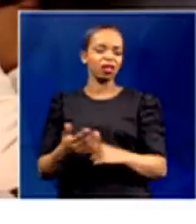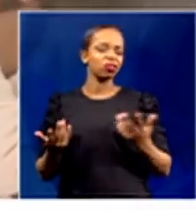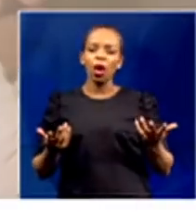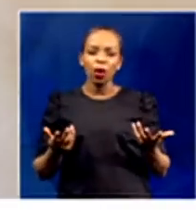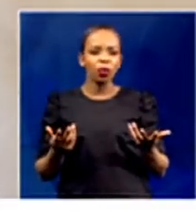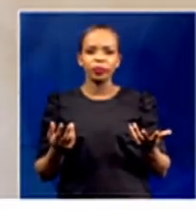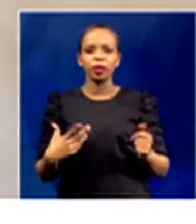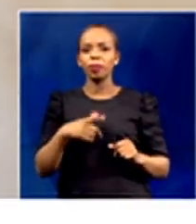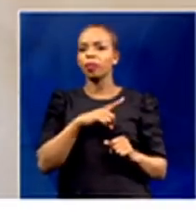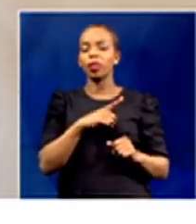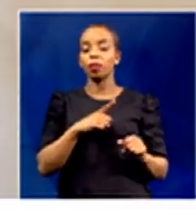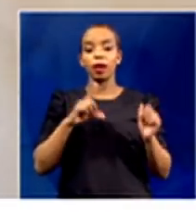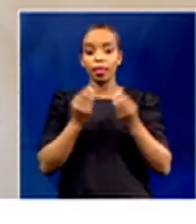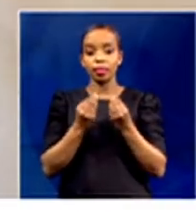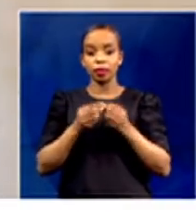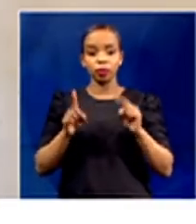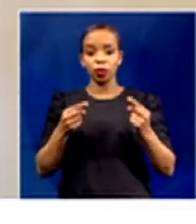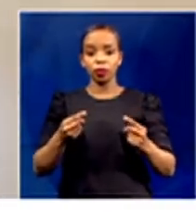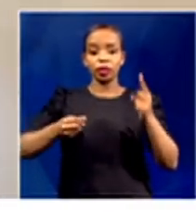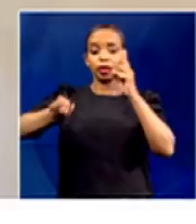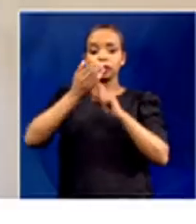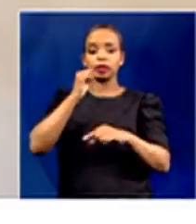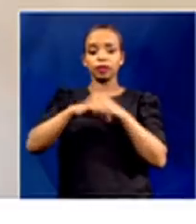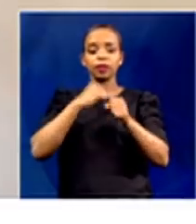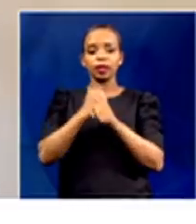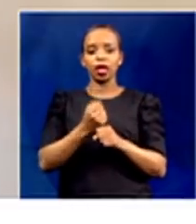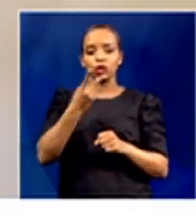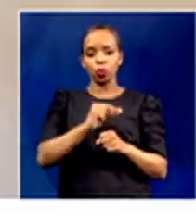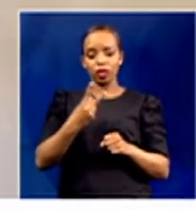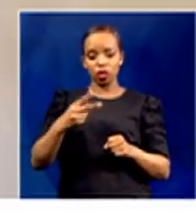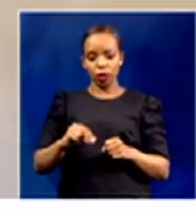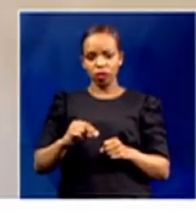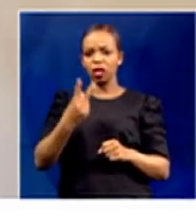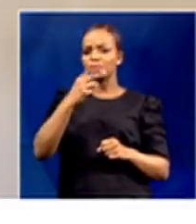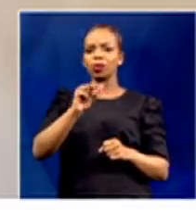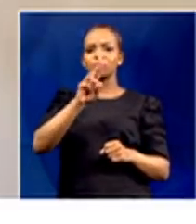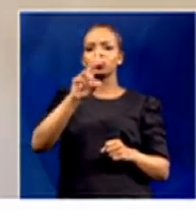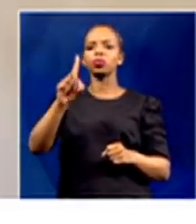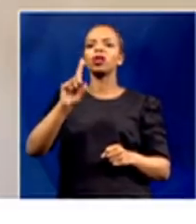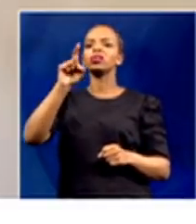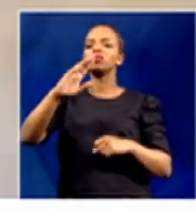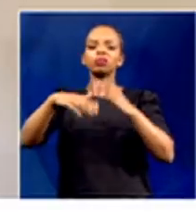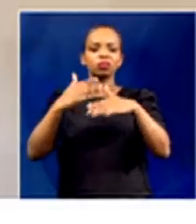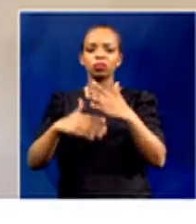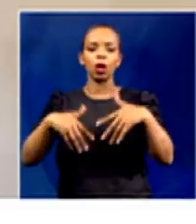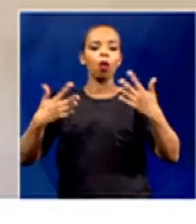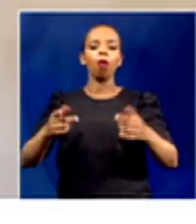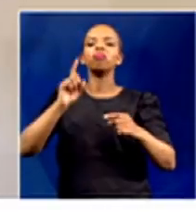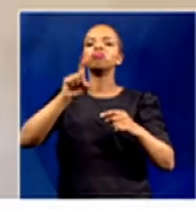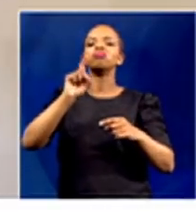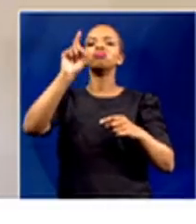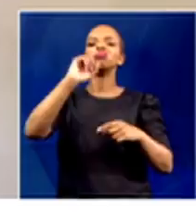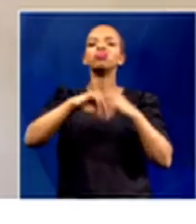achieve in 2020, we can still use 2021 and years beyond 2021 to make sure that we recover weight level.